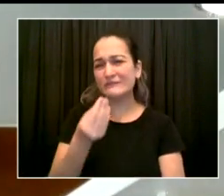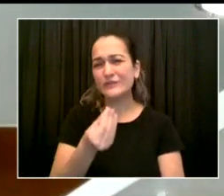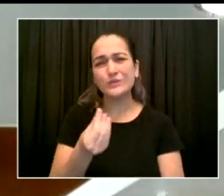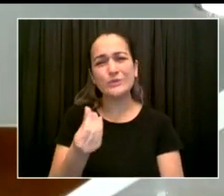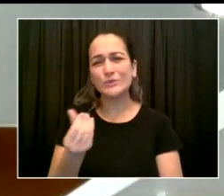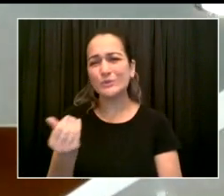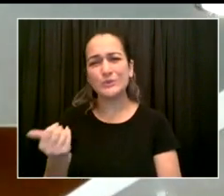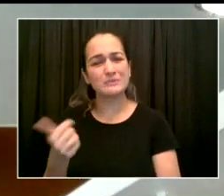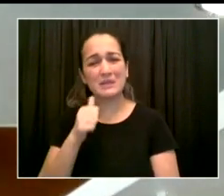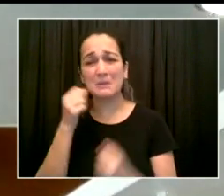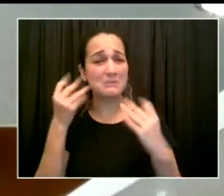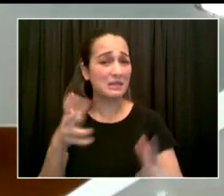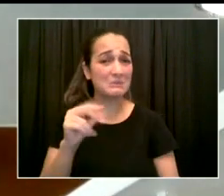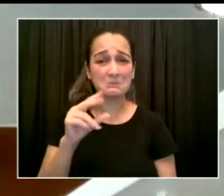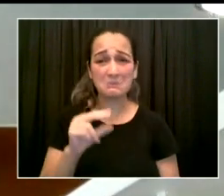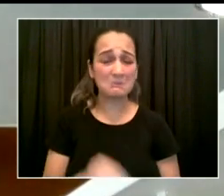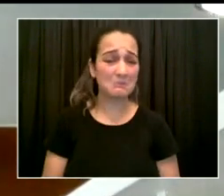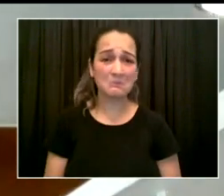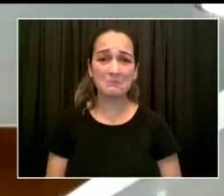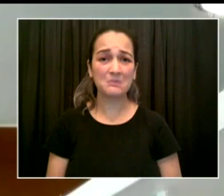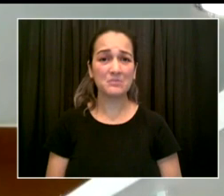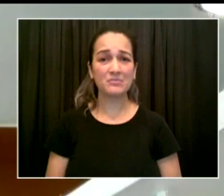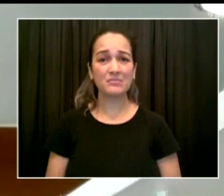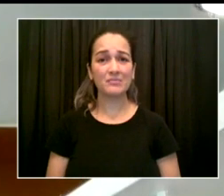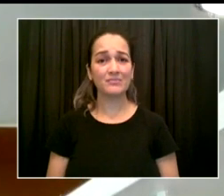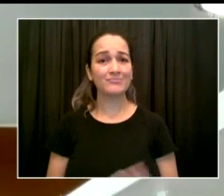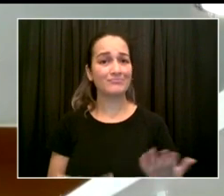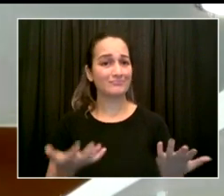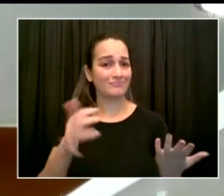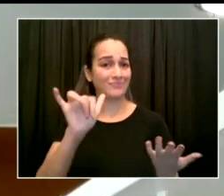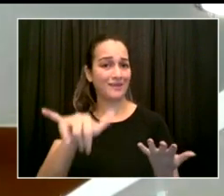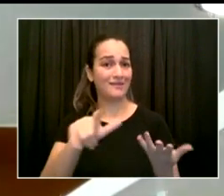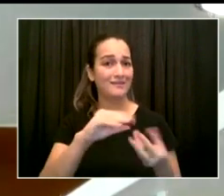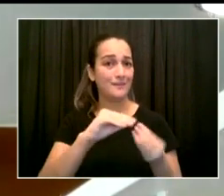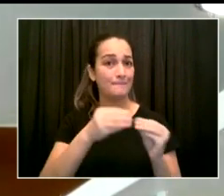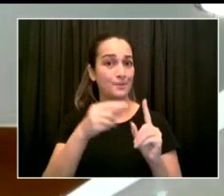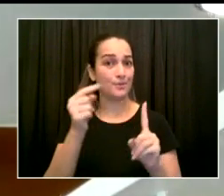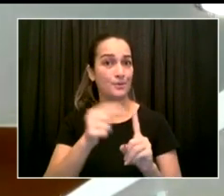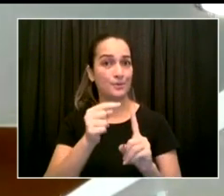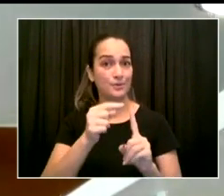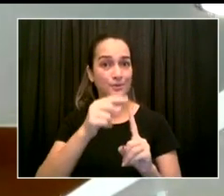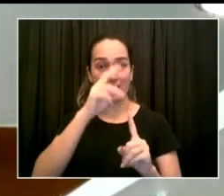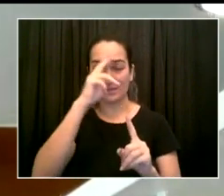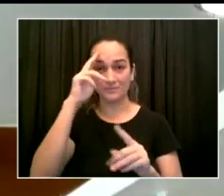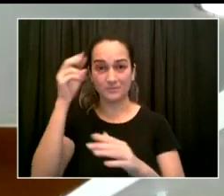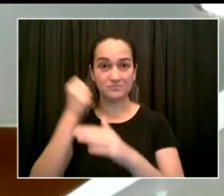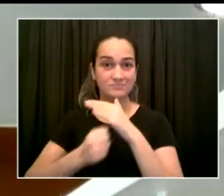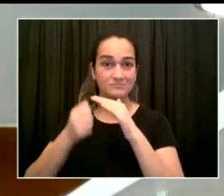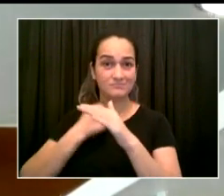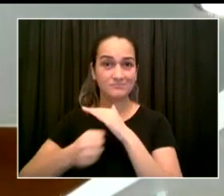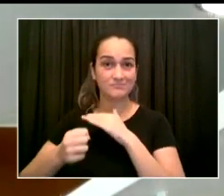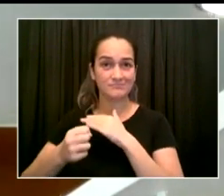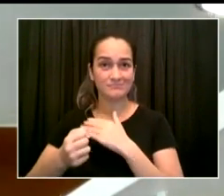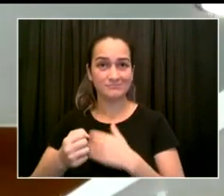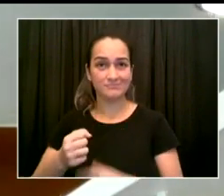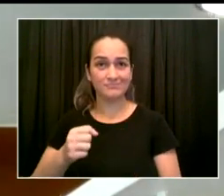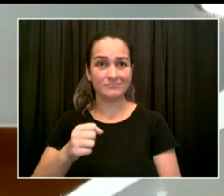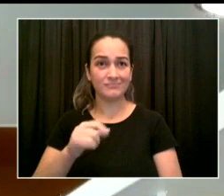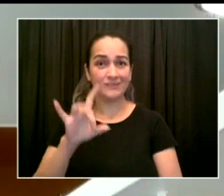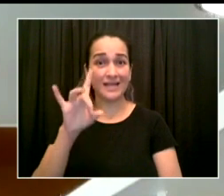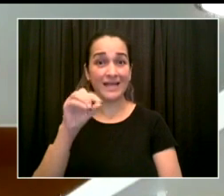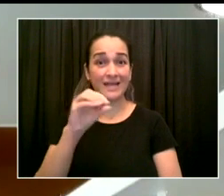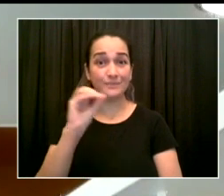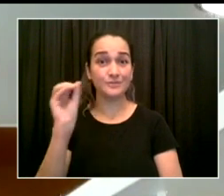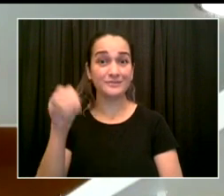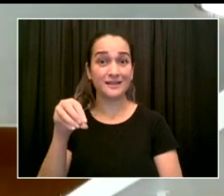,000 were hospitalized. This is more than 80% lower than the hospitalization rate for all ages in New